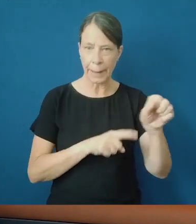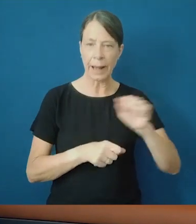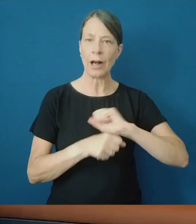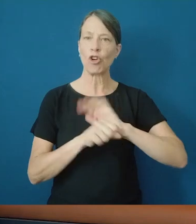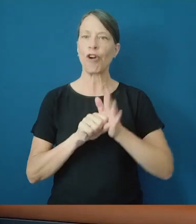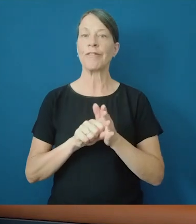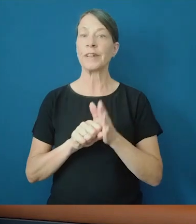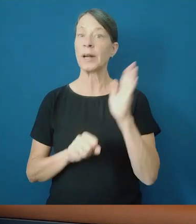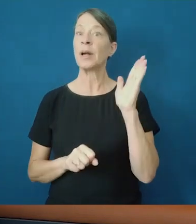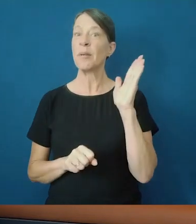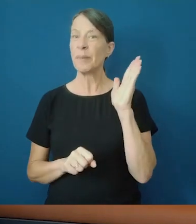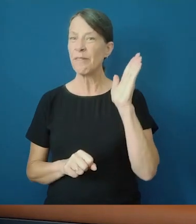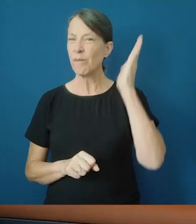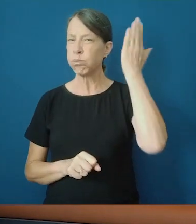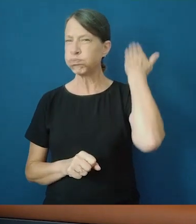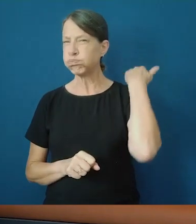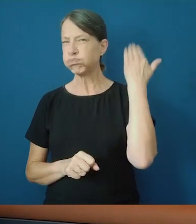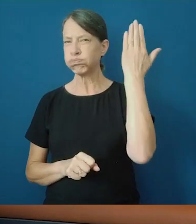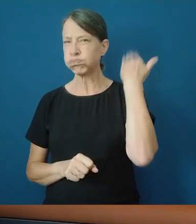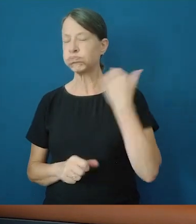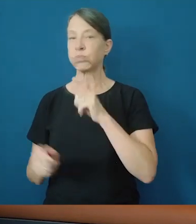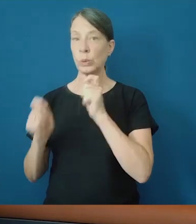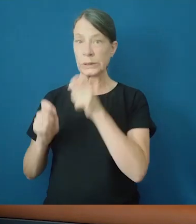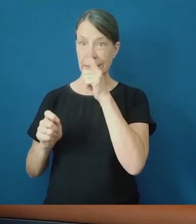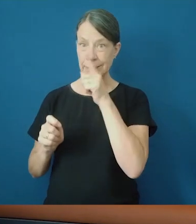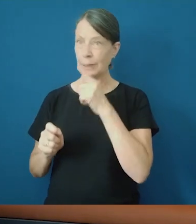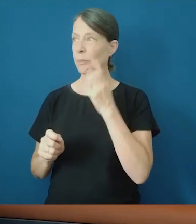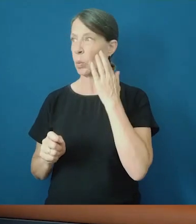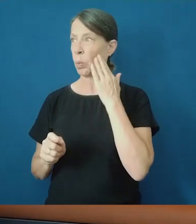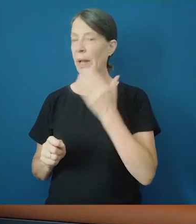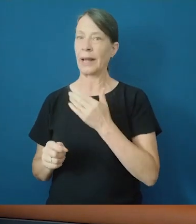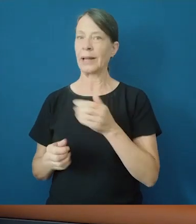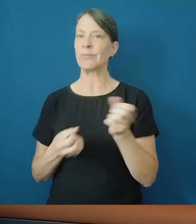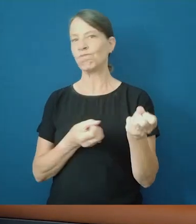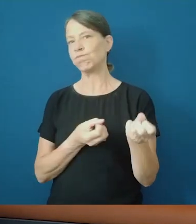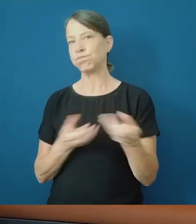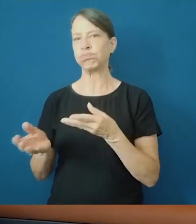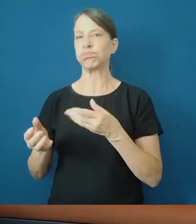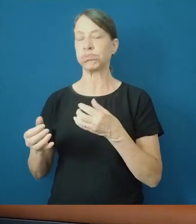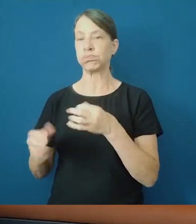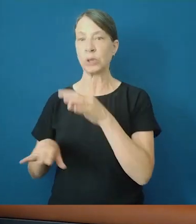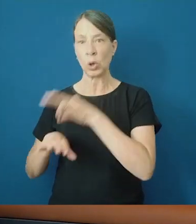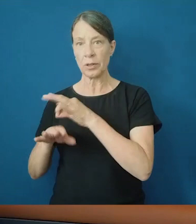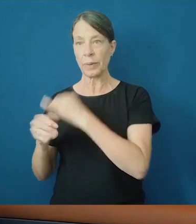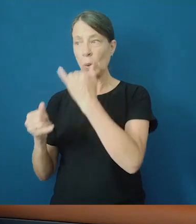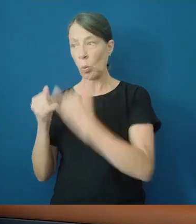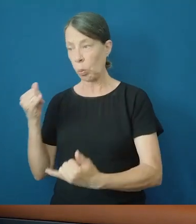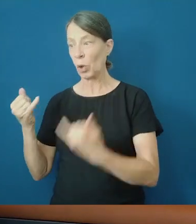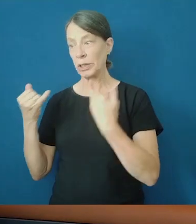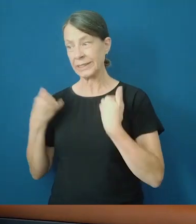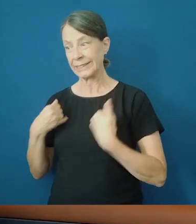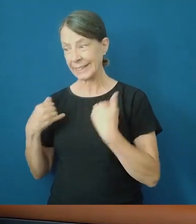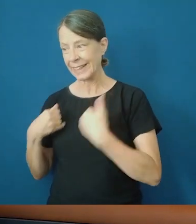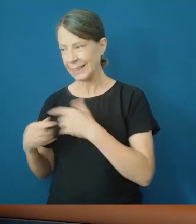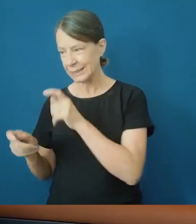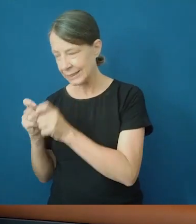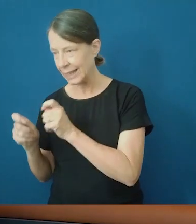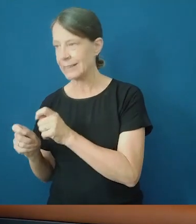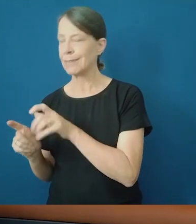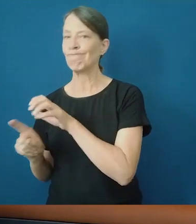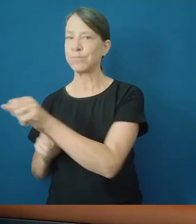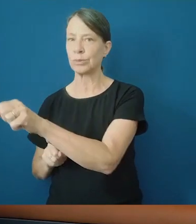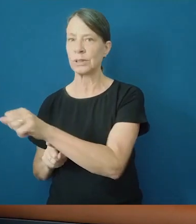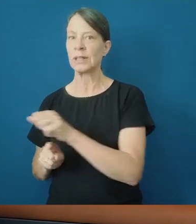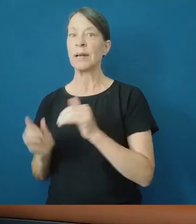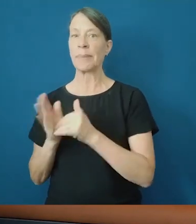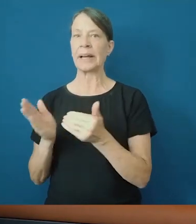Whereas initially we were focusing on people who presented to hospital and were very sick and that's where our understanding was coming from. Now we have a much better understanding of many more